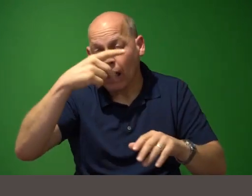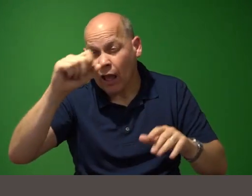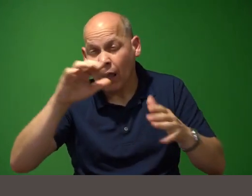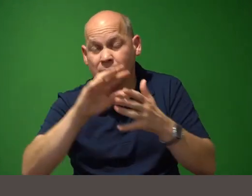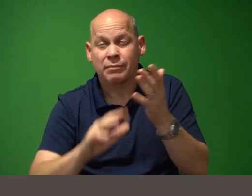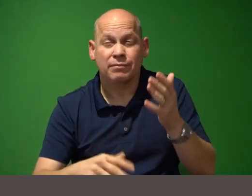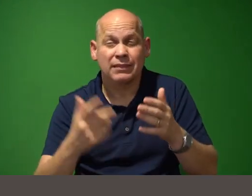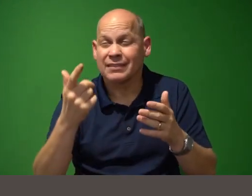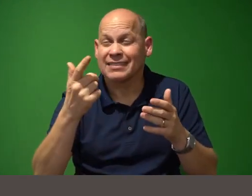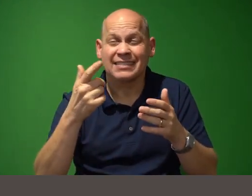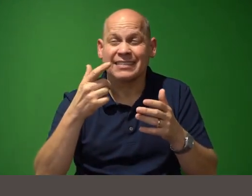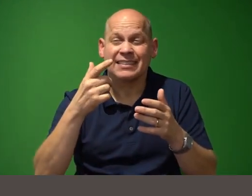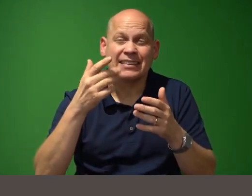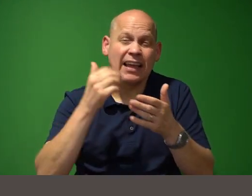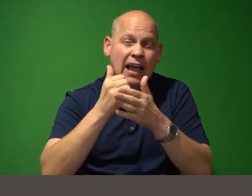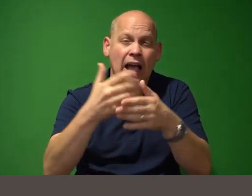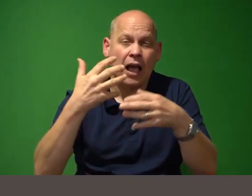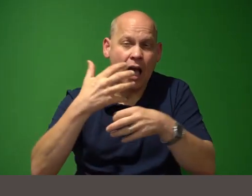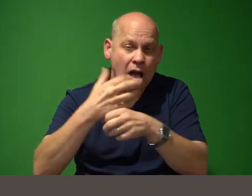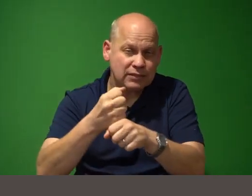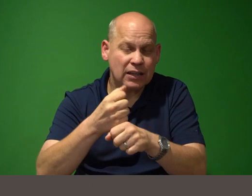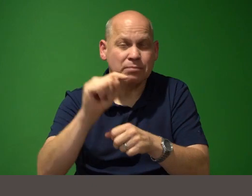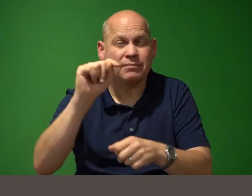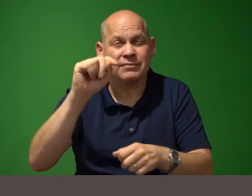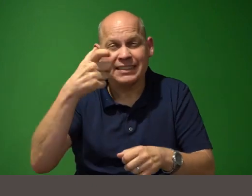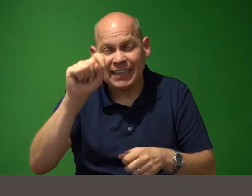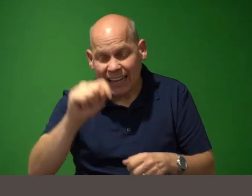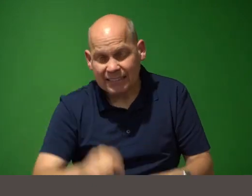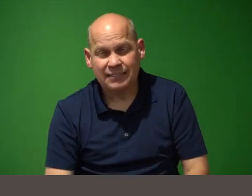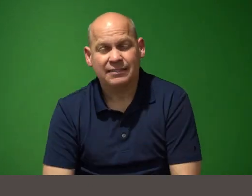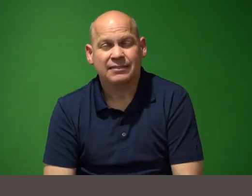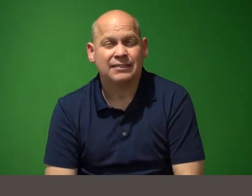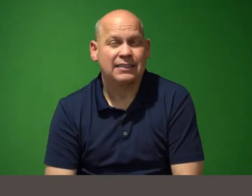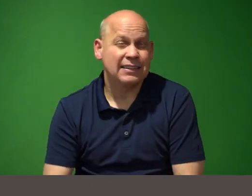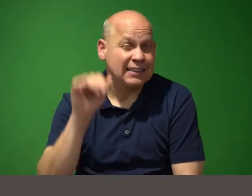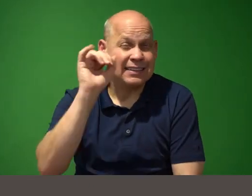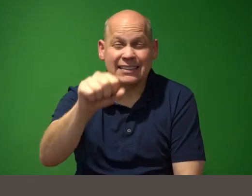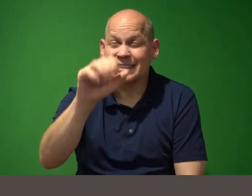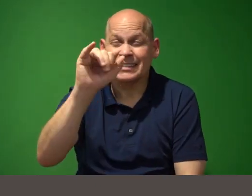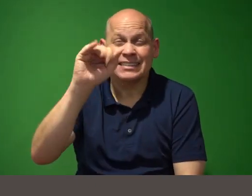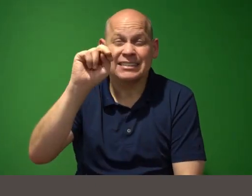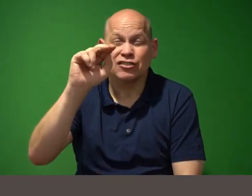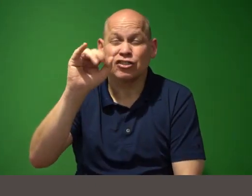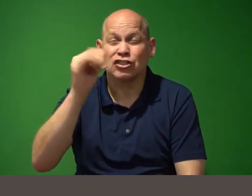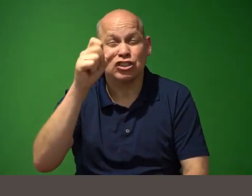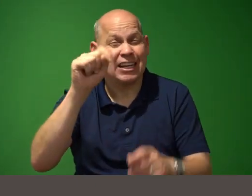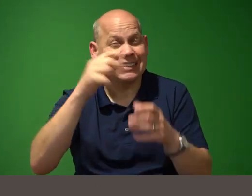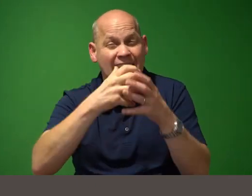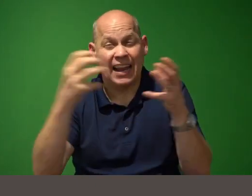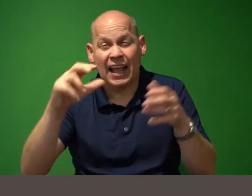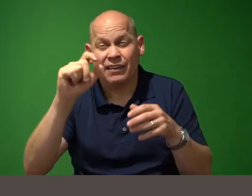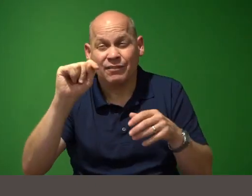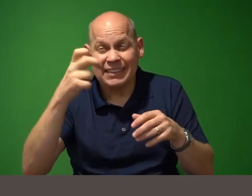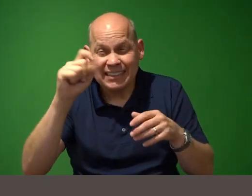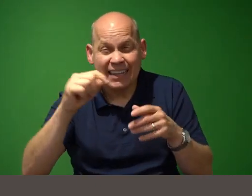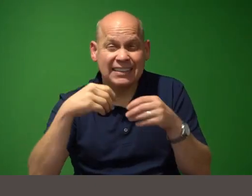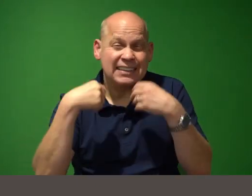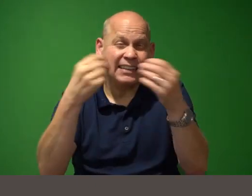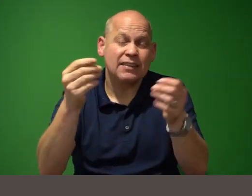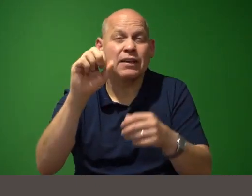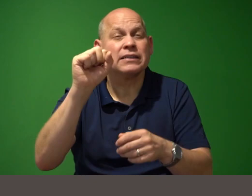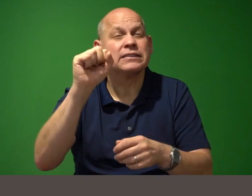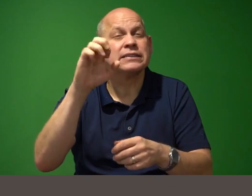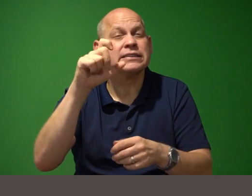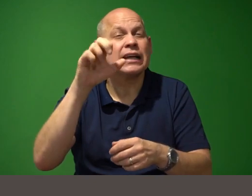summarizing text it can ingest a lot of text and give you a certain sentiment about such text